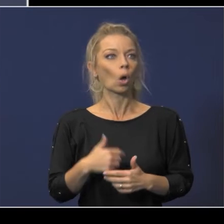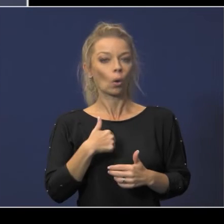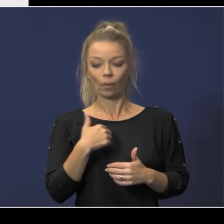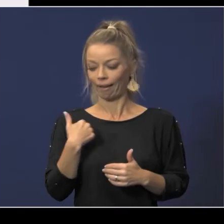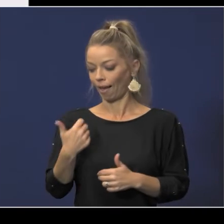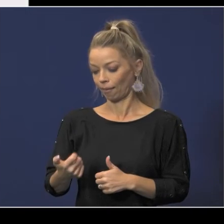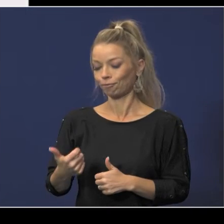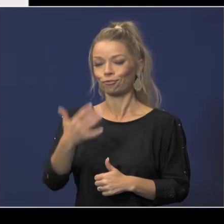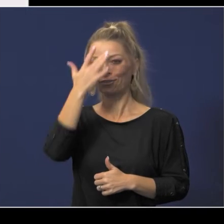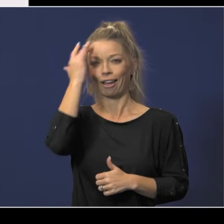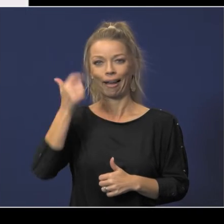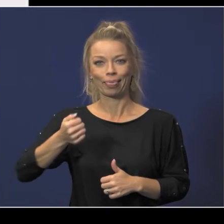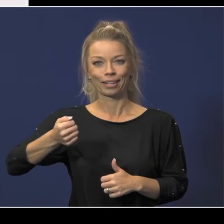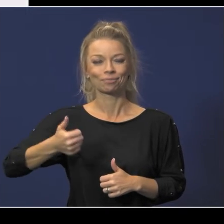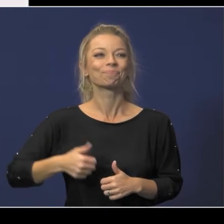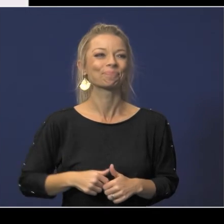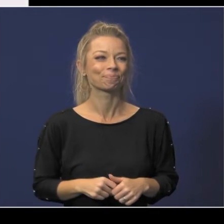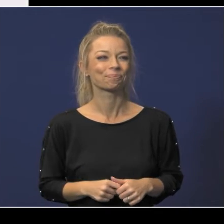clicker then i'm not clicking